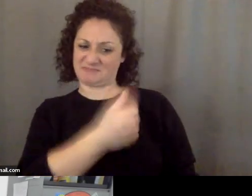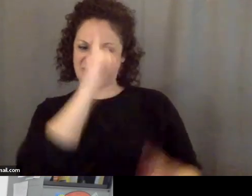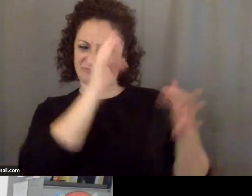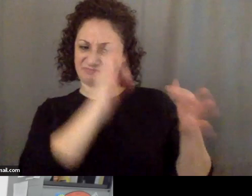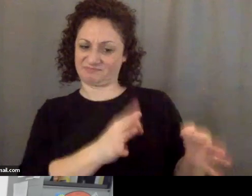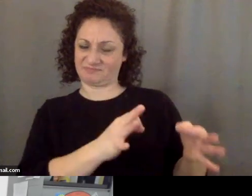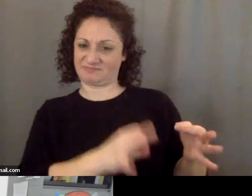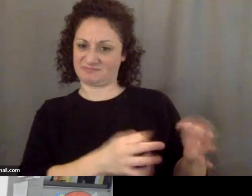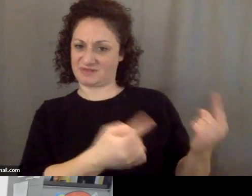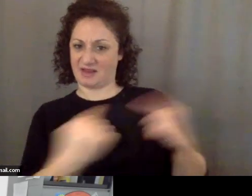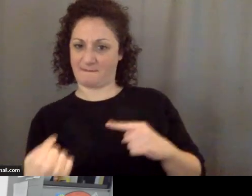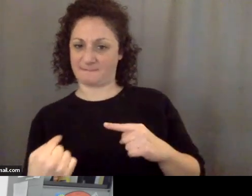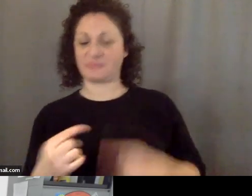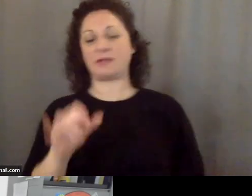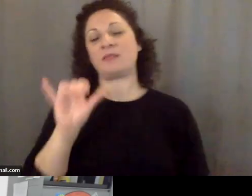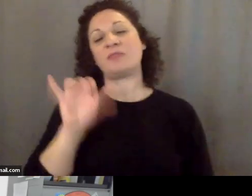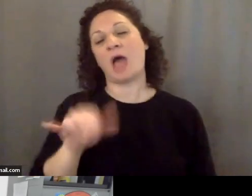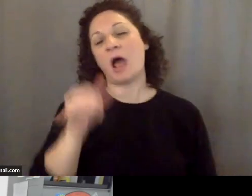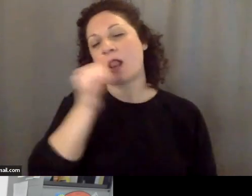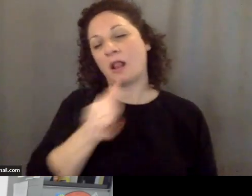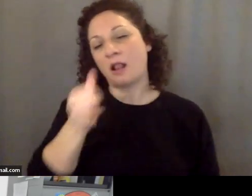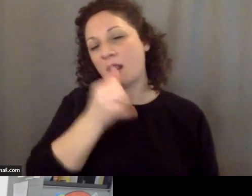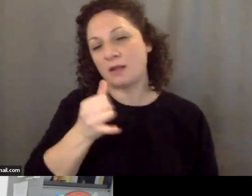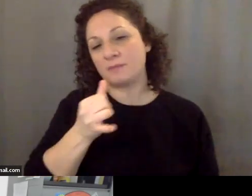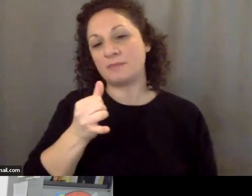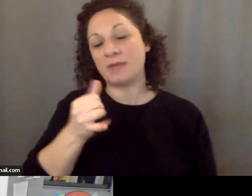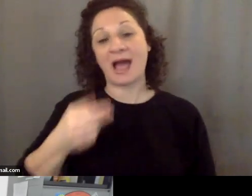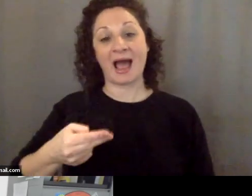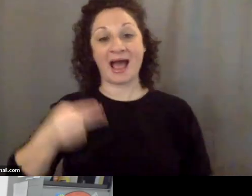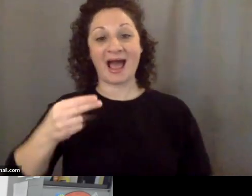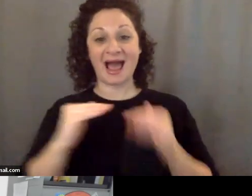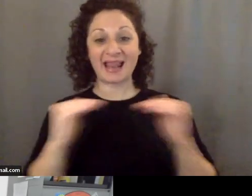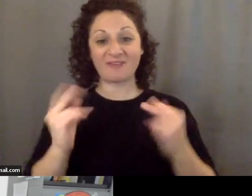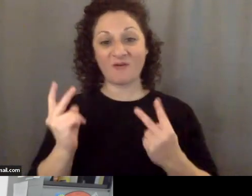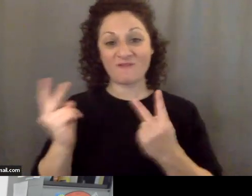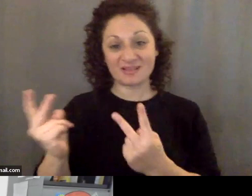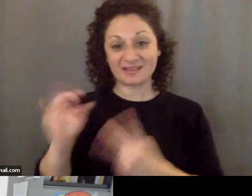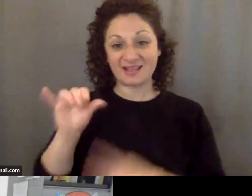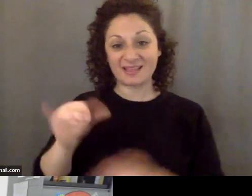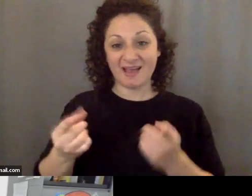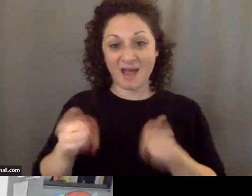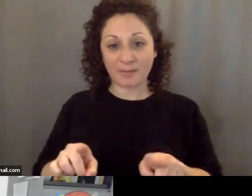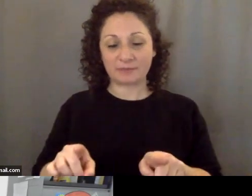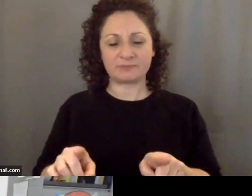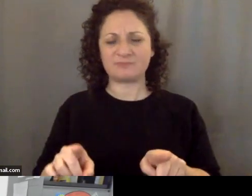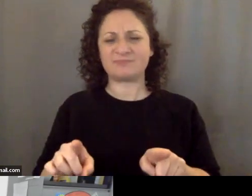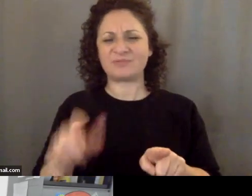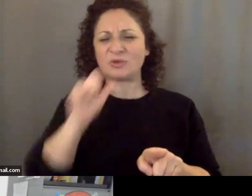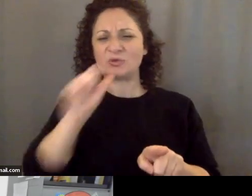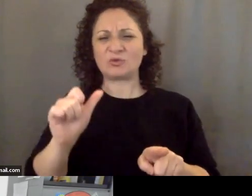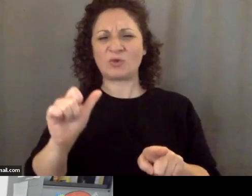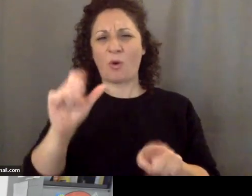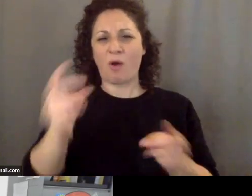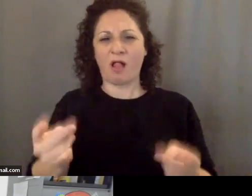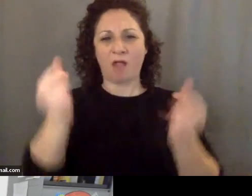That's another absurdity. High-level visits like that don't happen because one day you think, okay, it